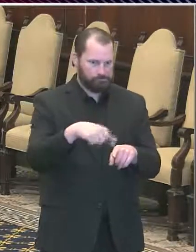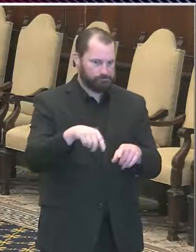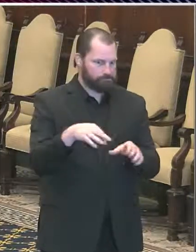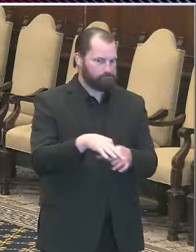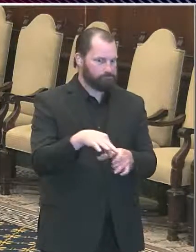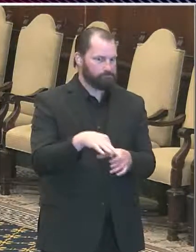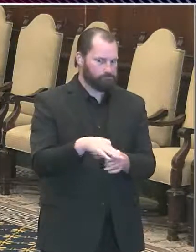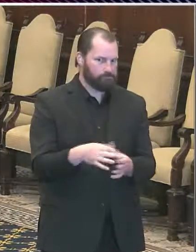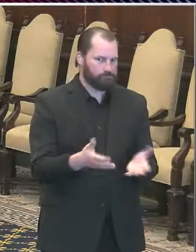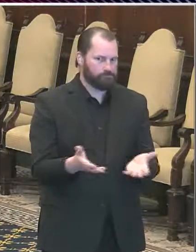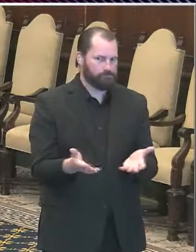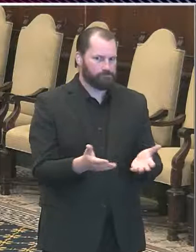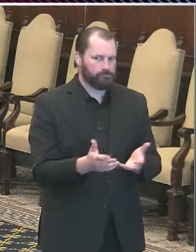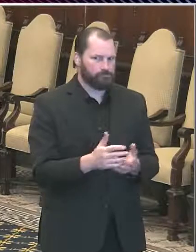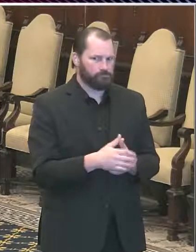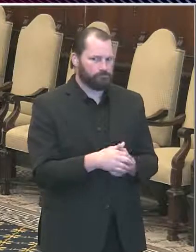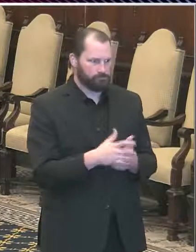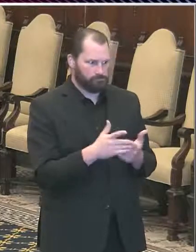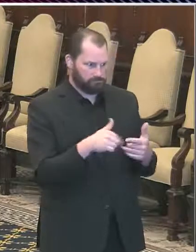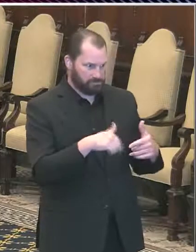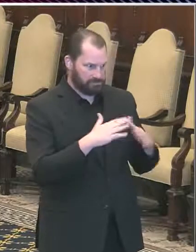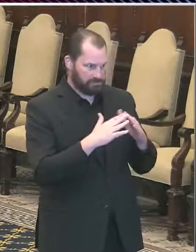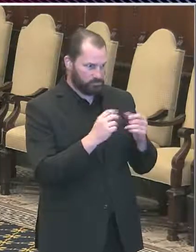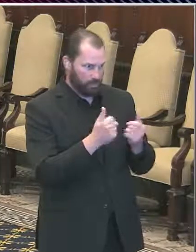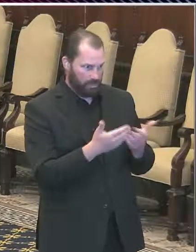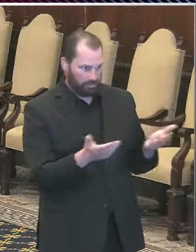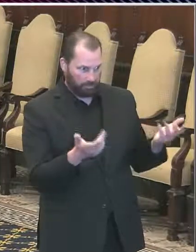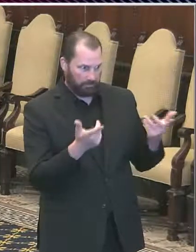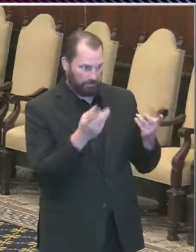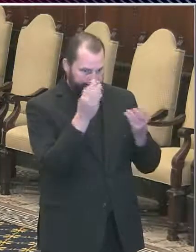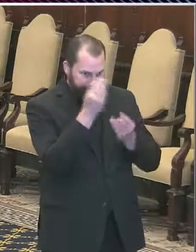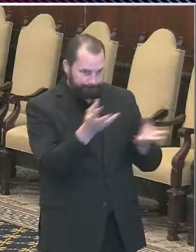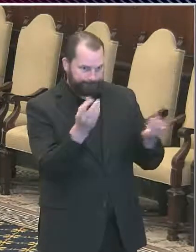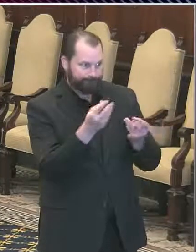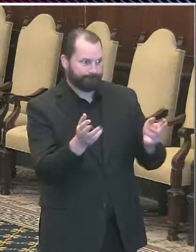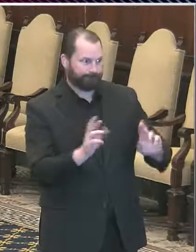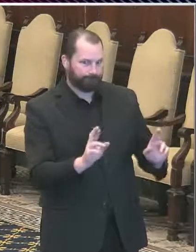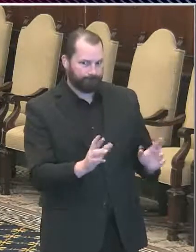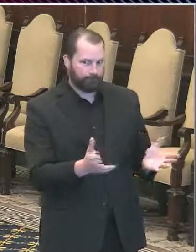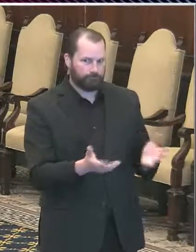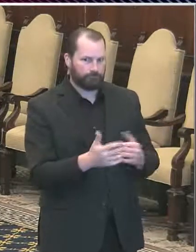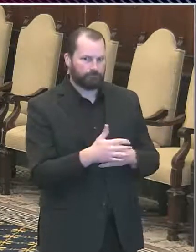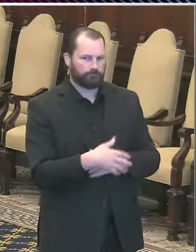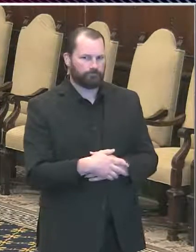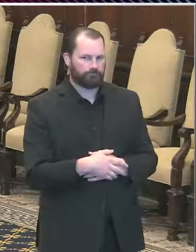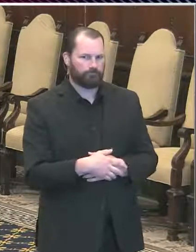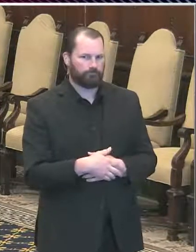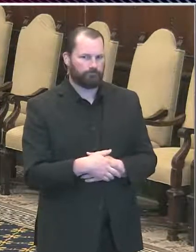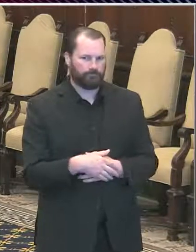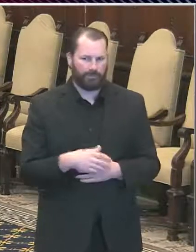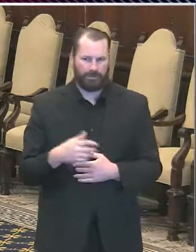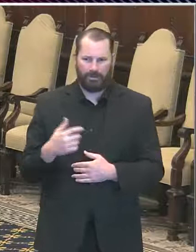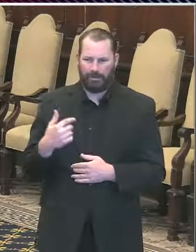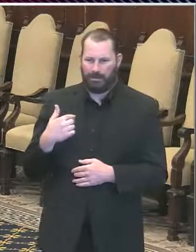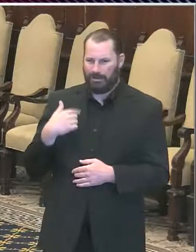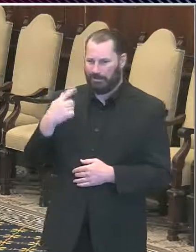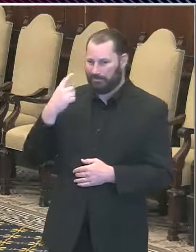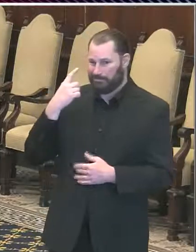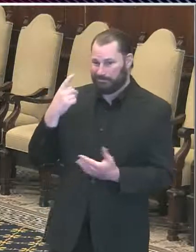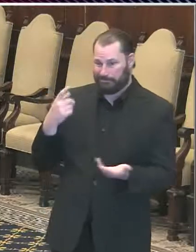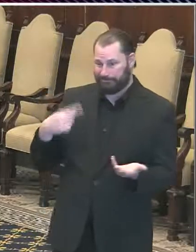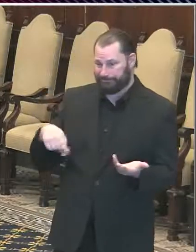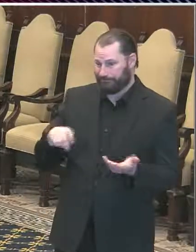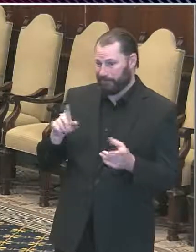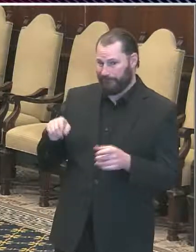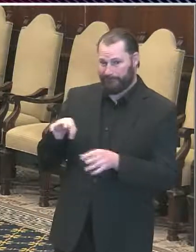doing to pass this message on to them first of all I think people should vote by mail that's the most effective and safest way